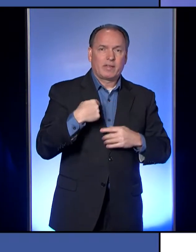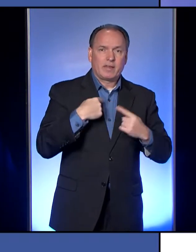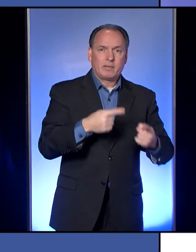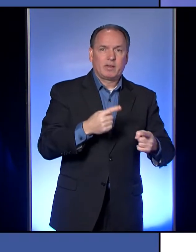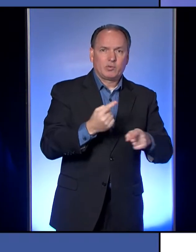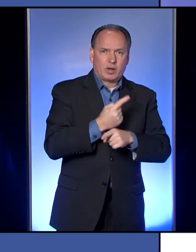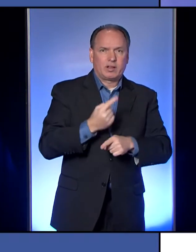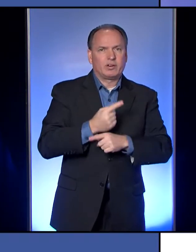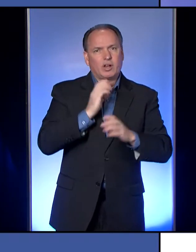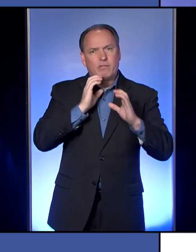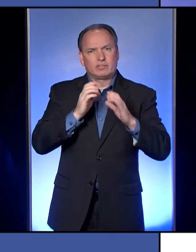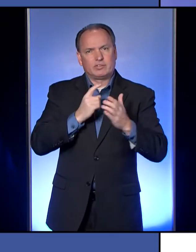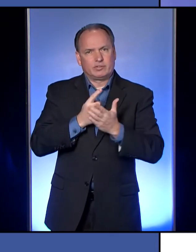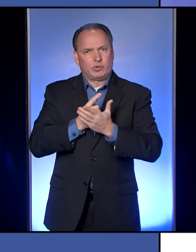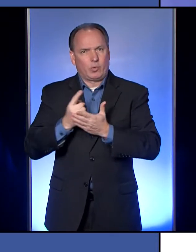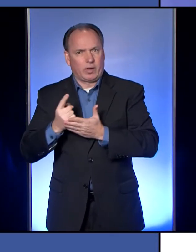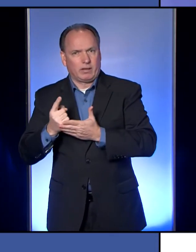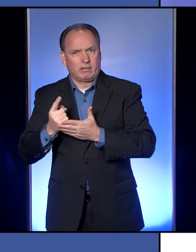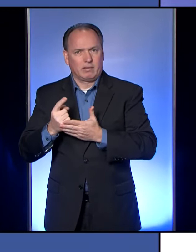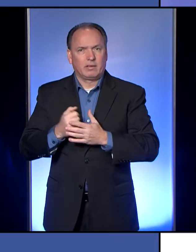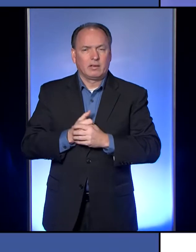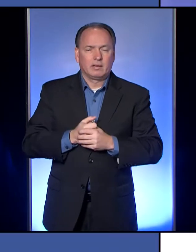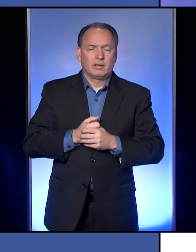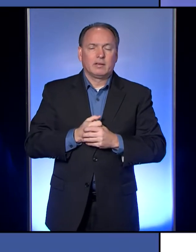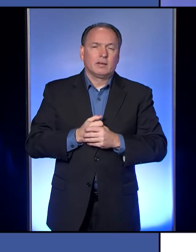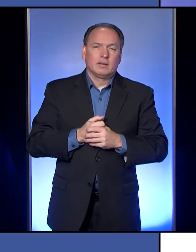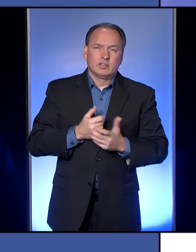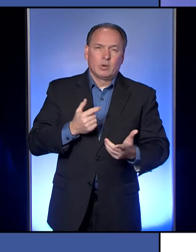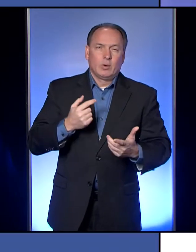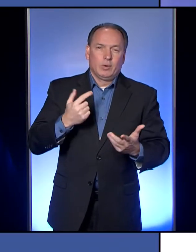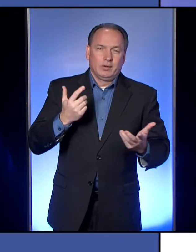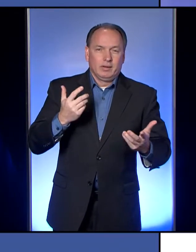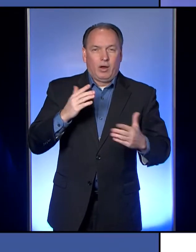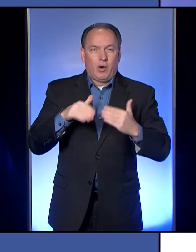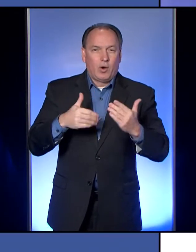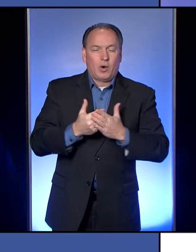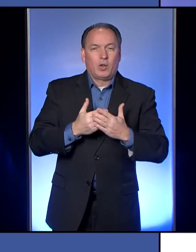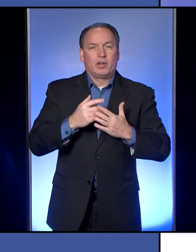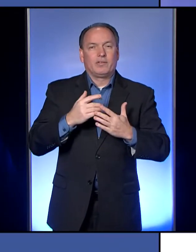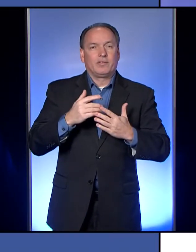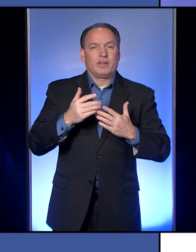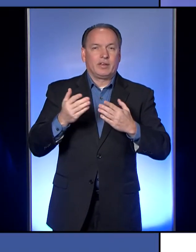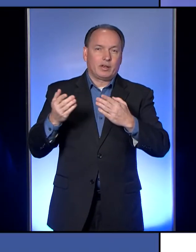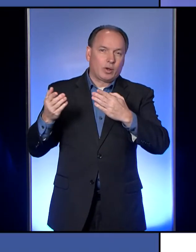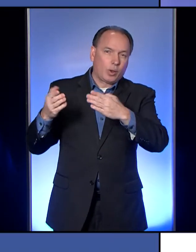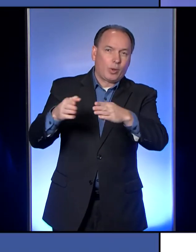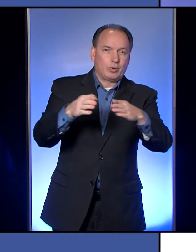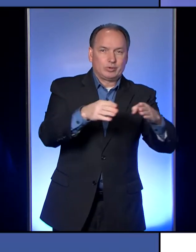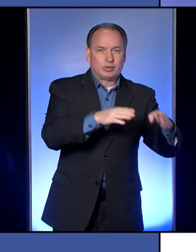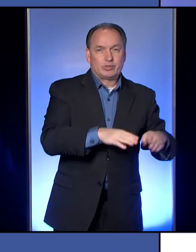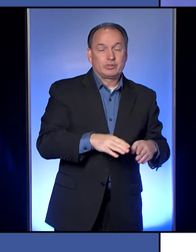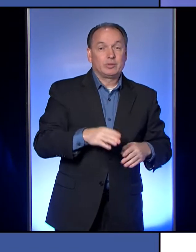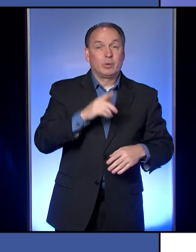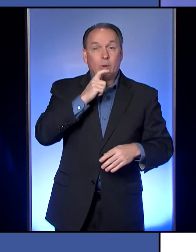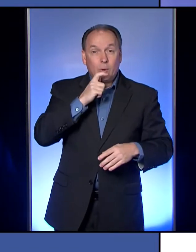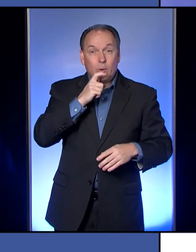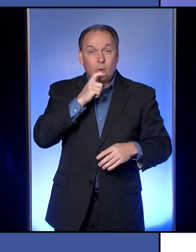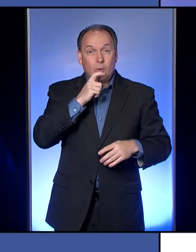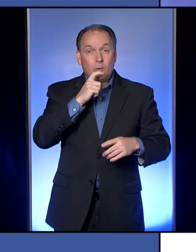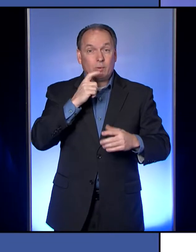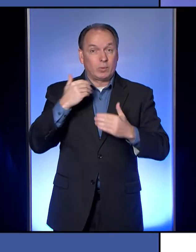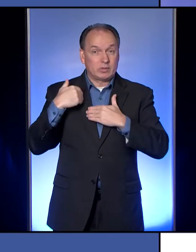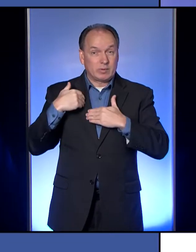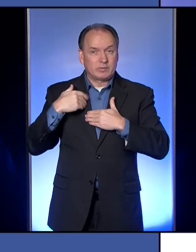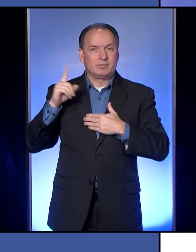regular conversations with them over the last few days. So, you know, all of these closures, you have to remember, are being run by the state and the